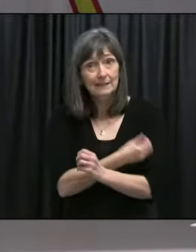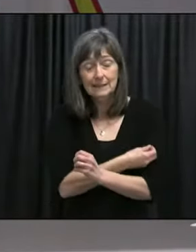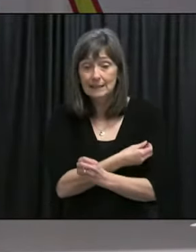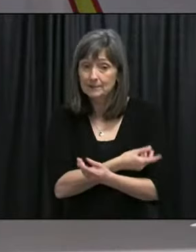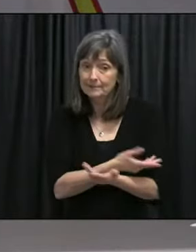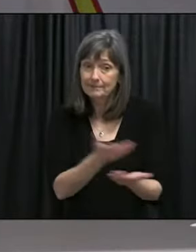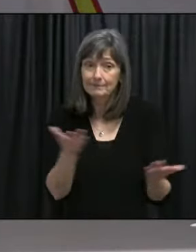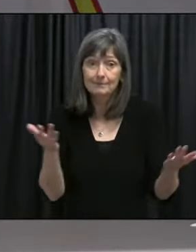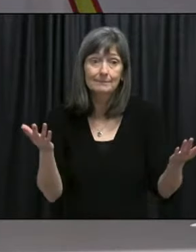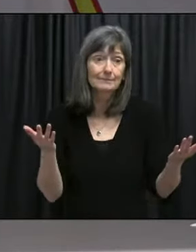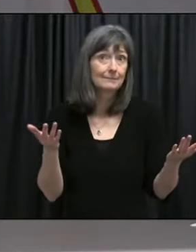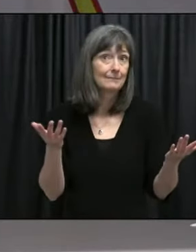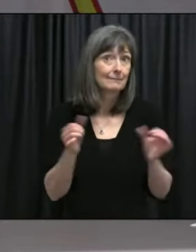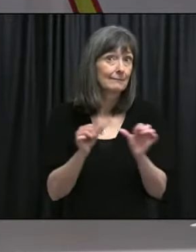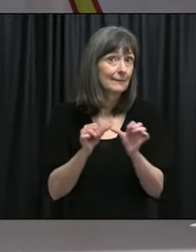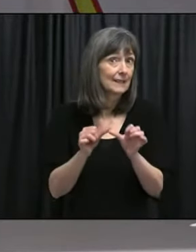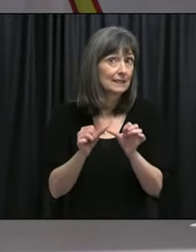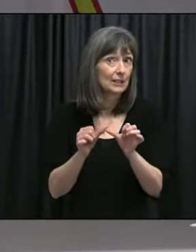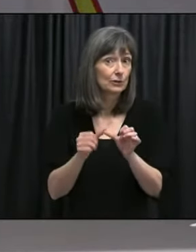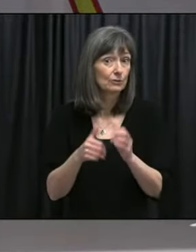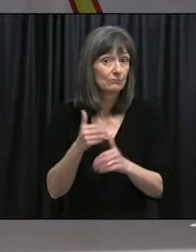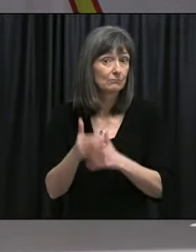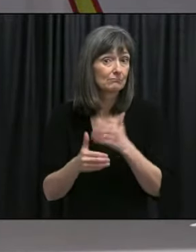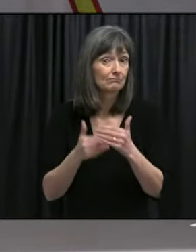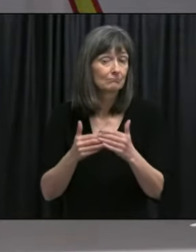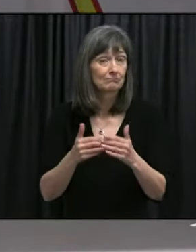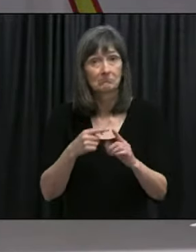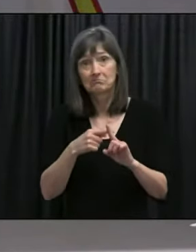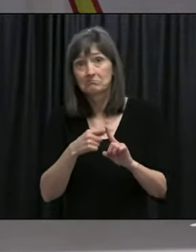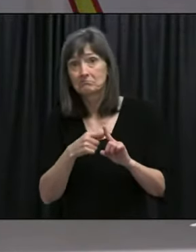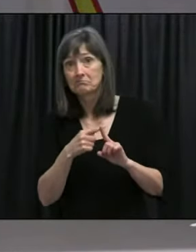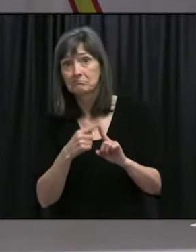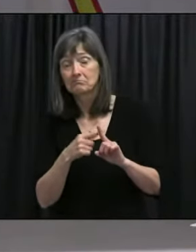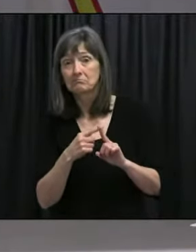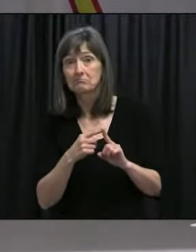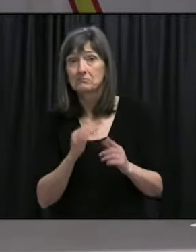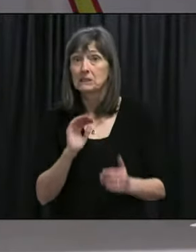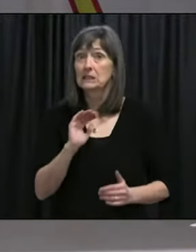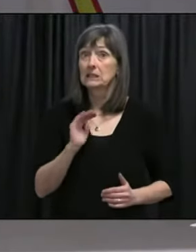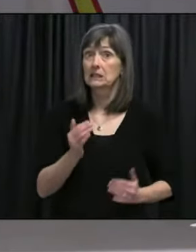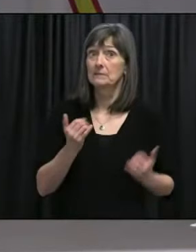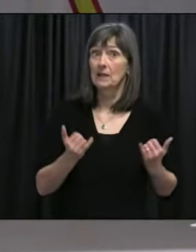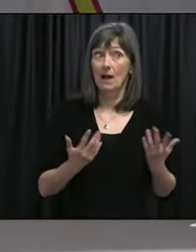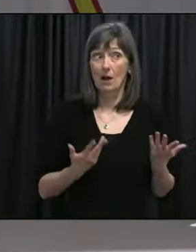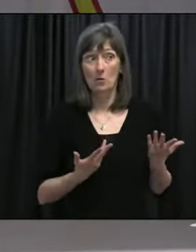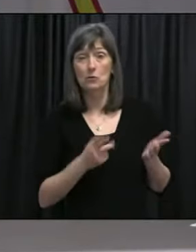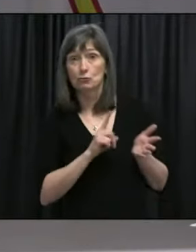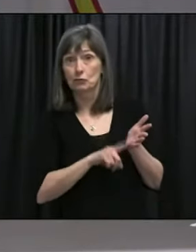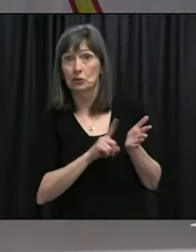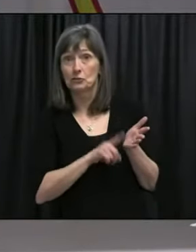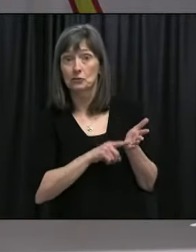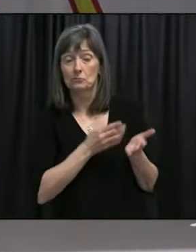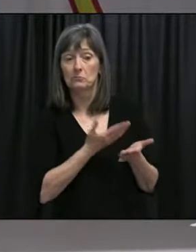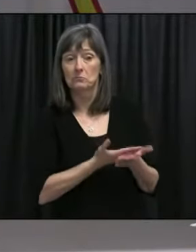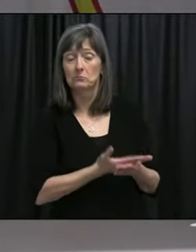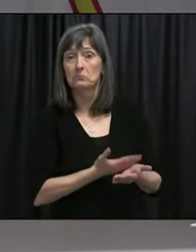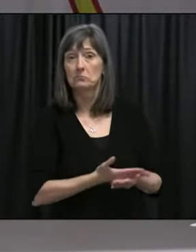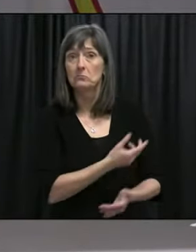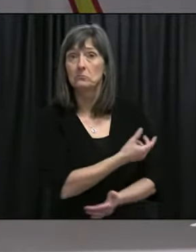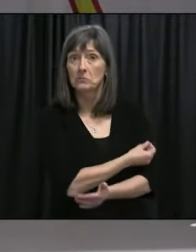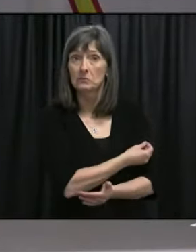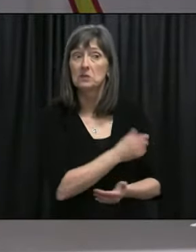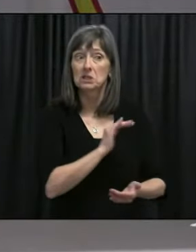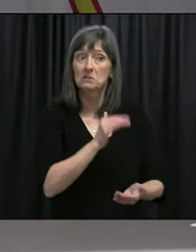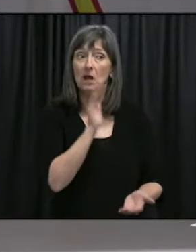this will, uh, continue to work and will, uh, even though we're seeing some evidence now of real life data, uh, seeing, uh, how it